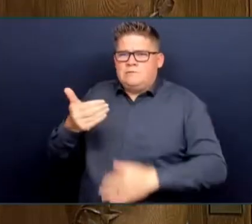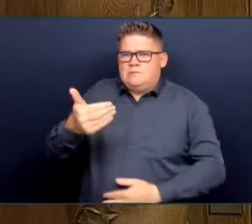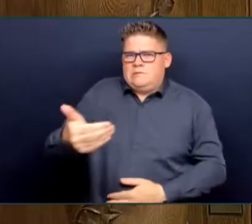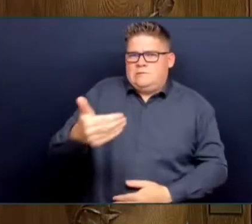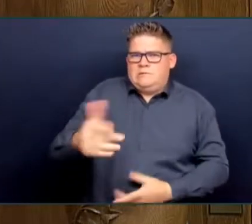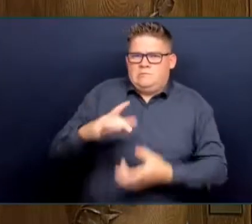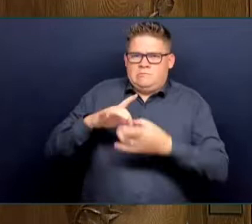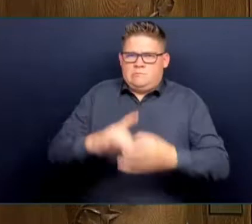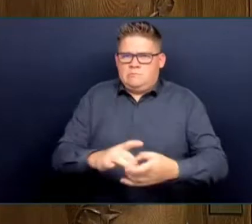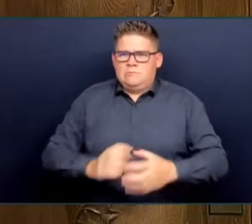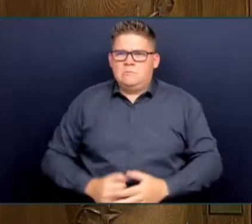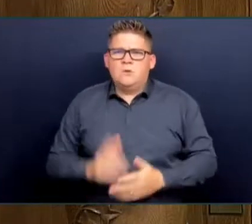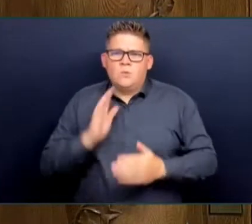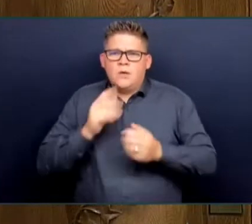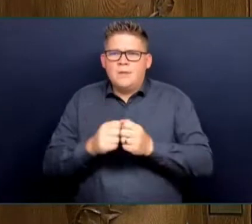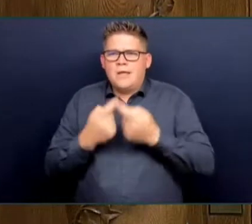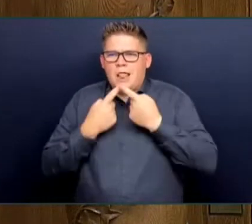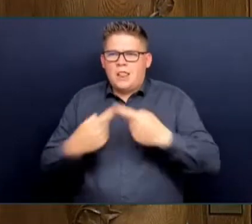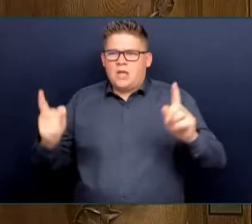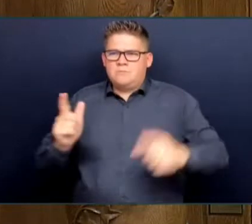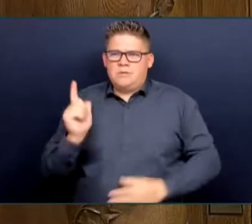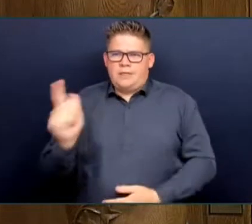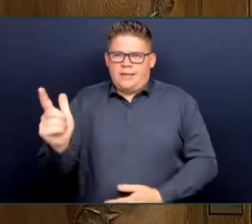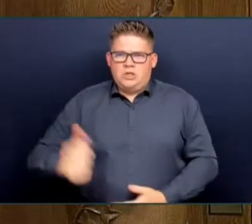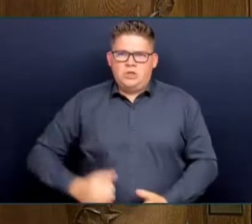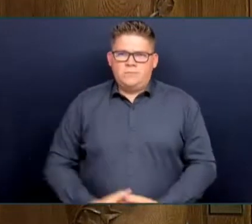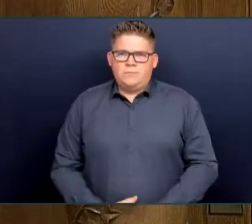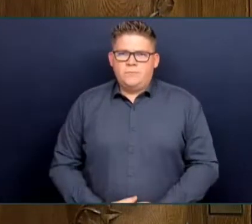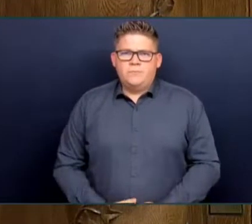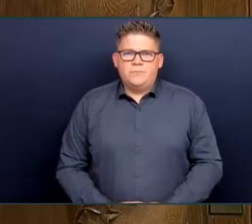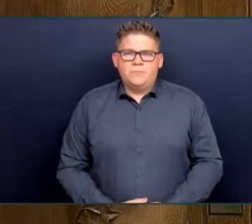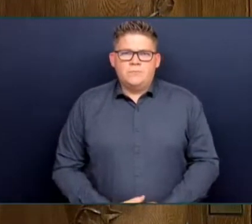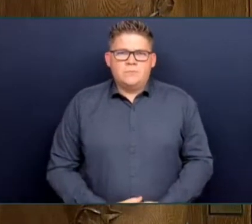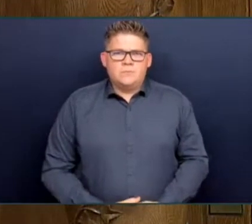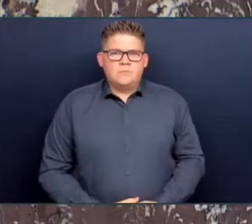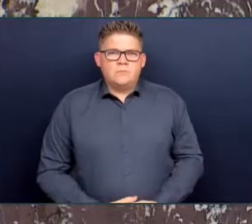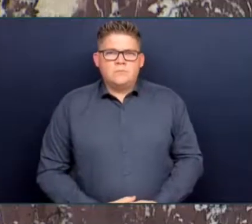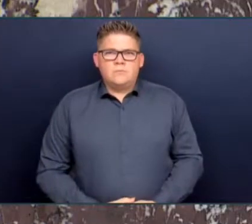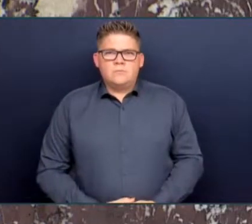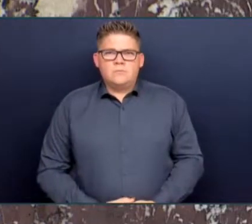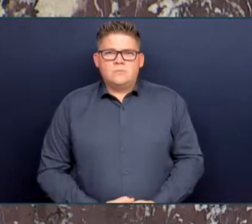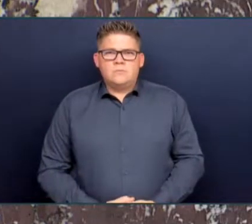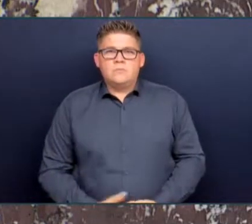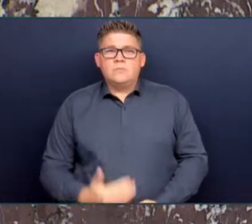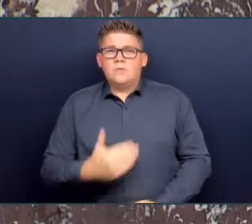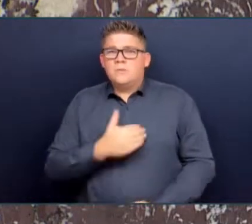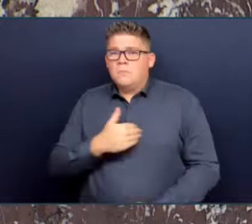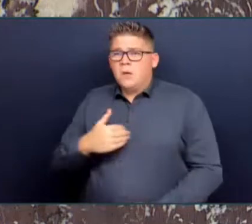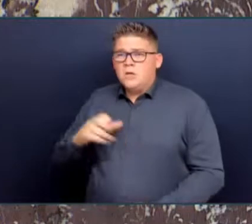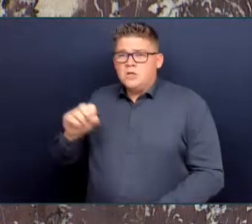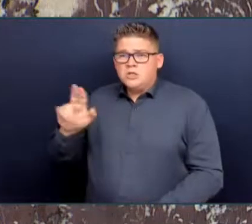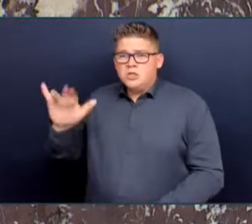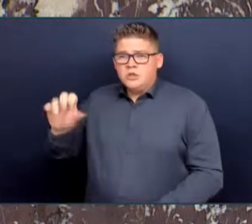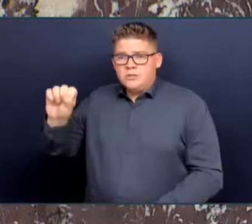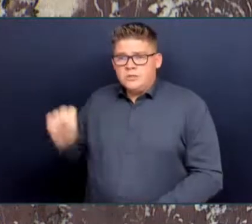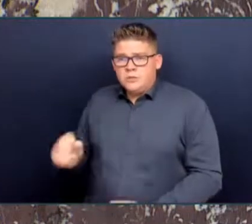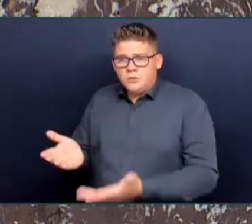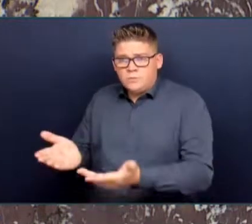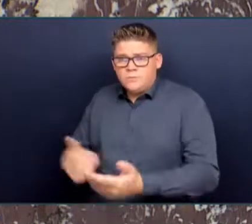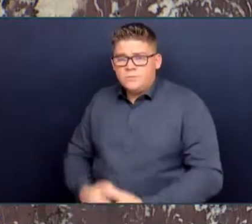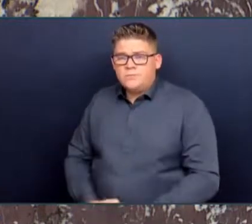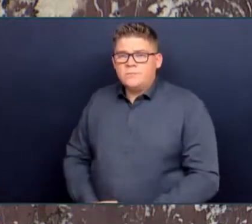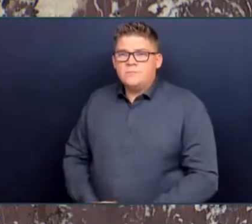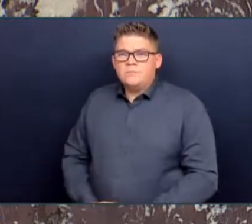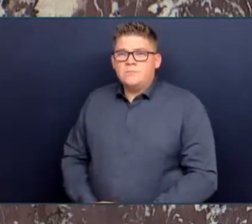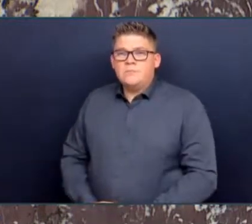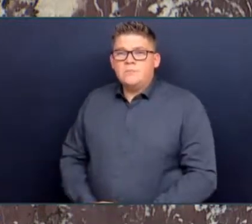Member Farsary South, supplemental. Thank you, Mr. Speaker. Well, I'm glad to hear that the Attorney General is on